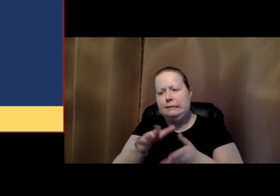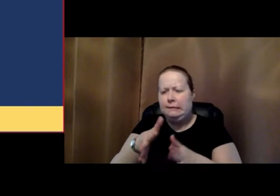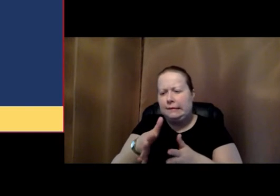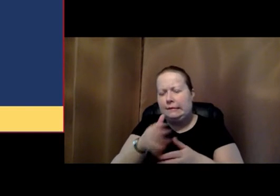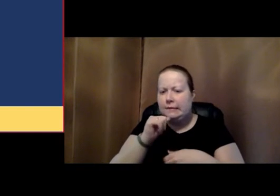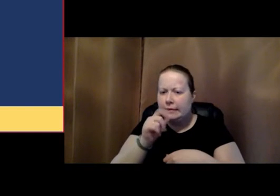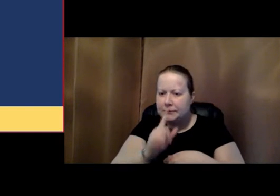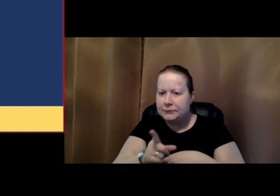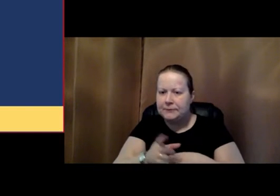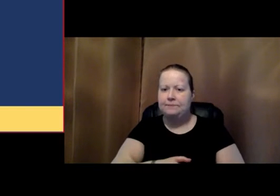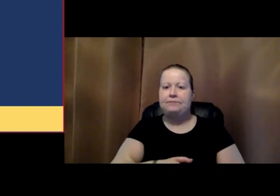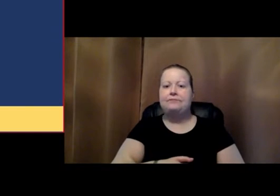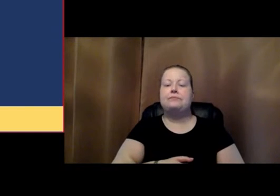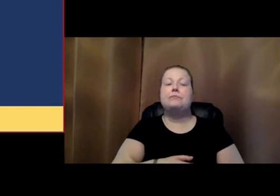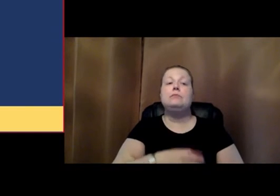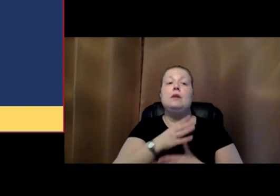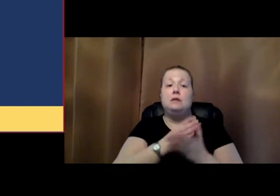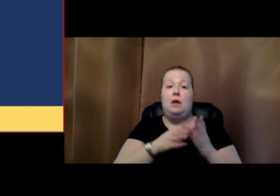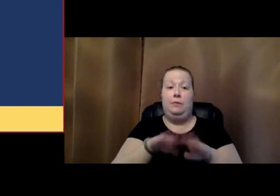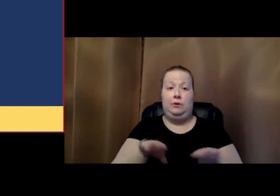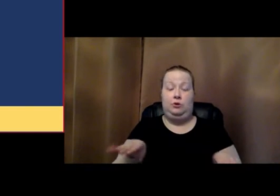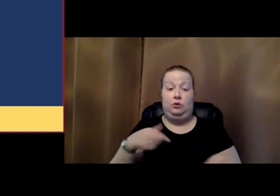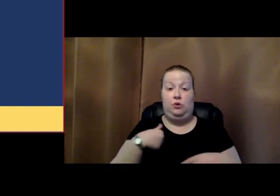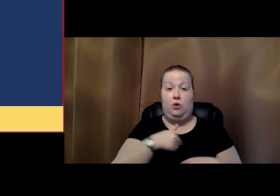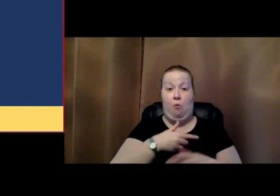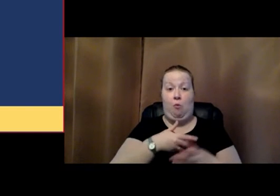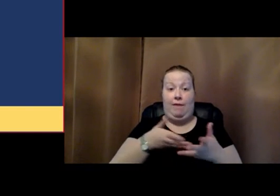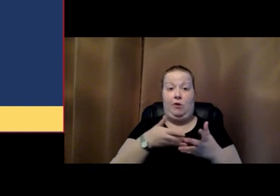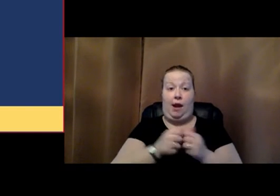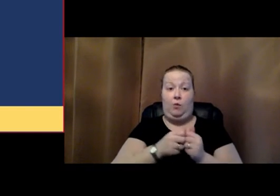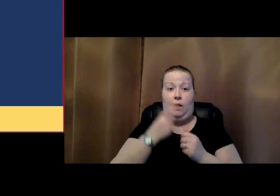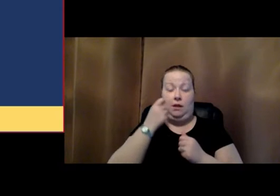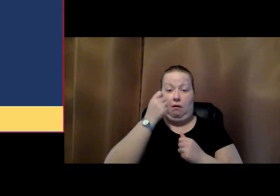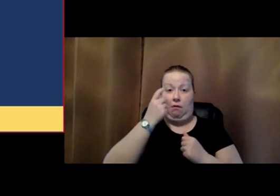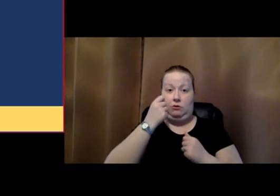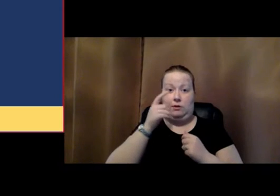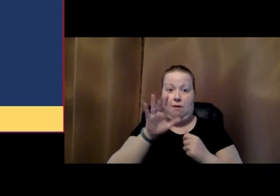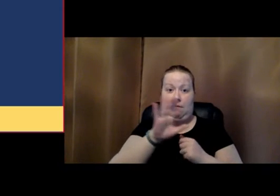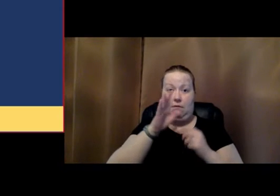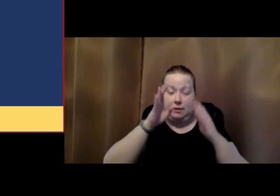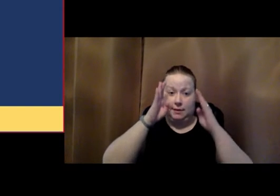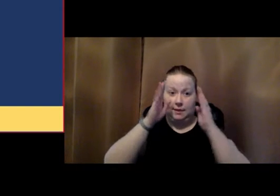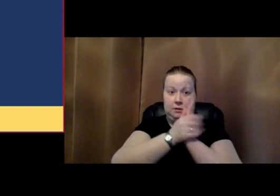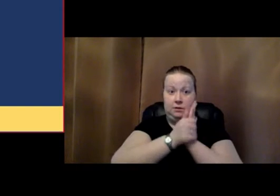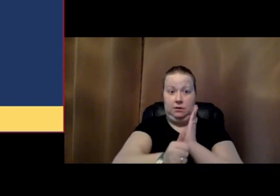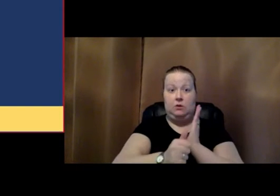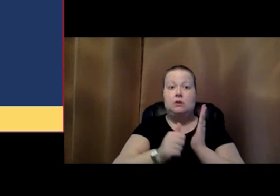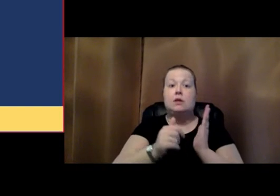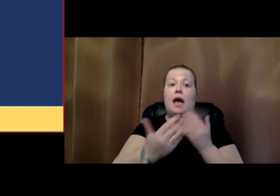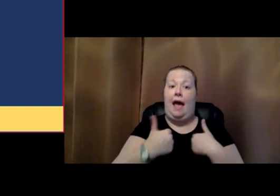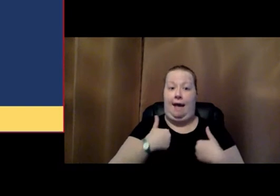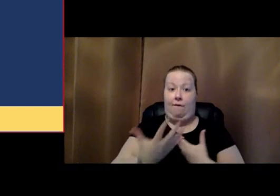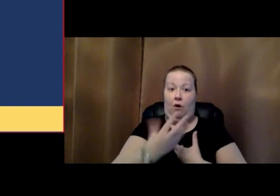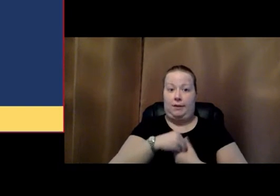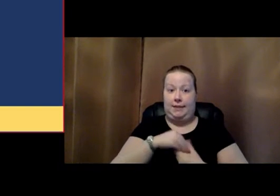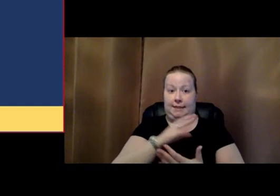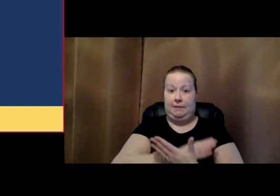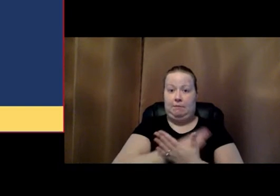understood. Some of the children that we've interacted with to understand attention skills have autism spectrum